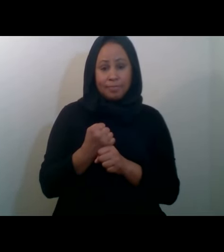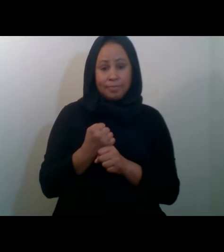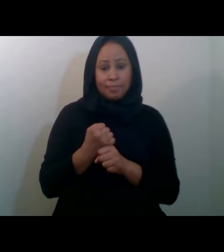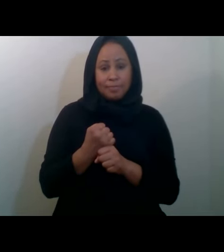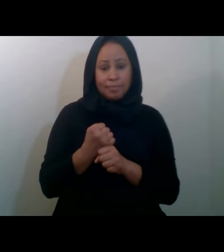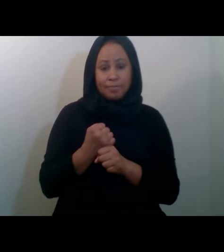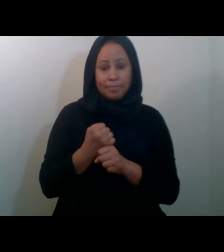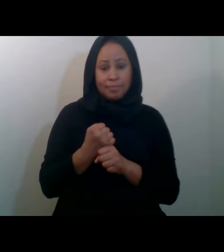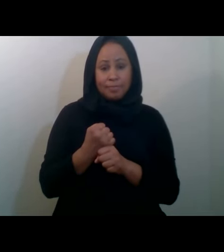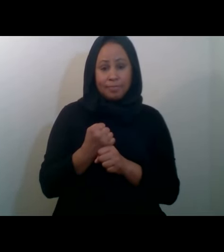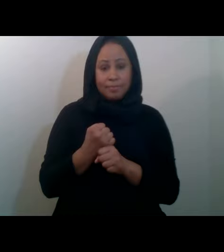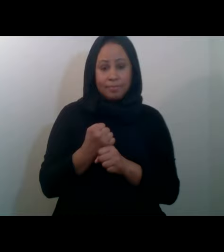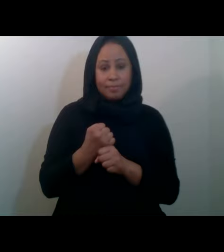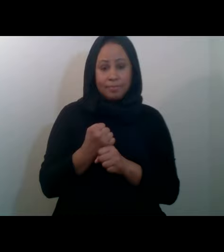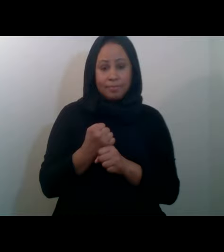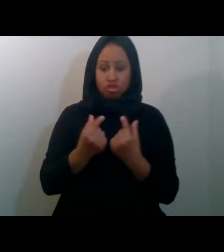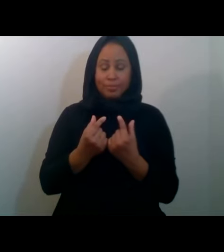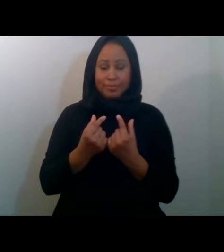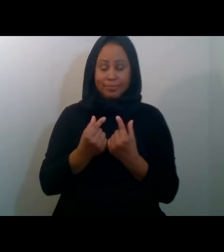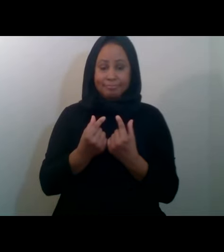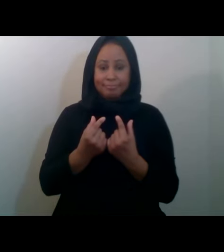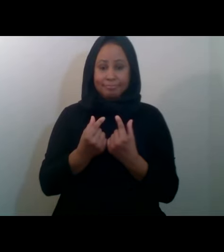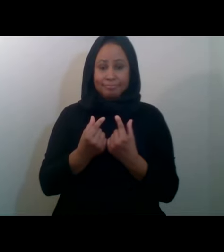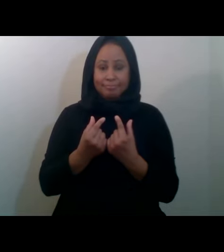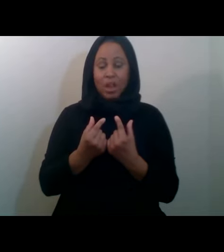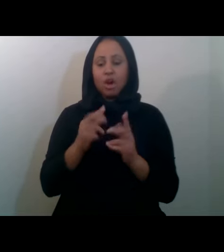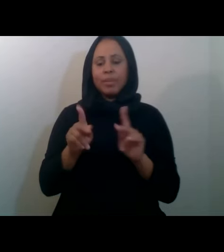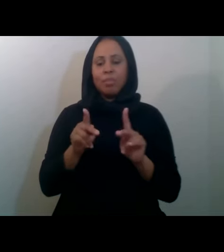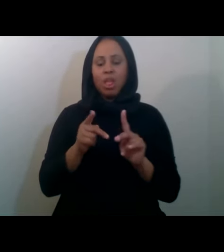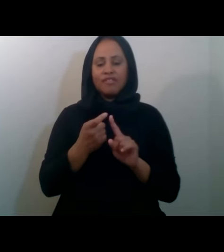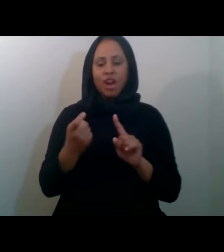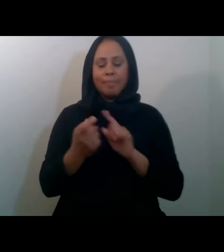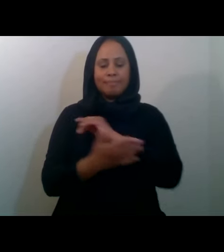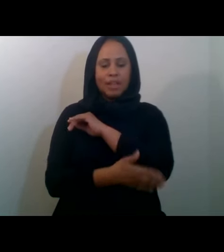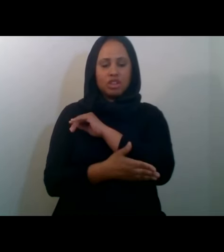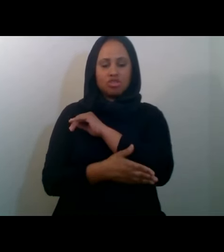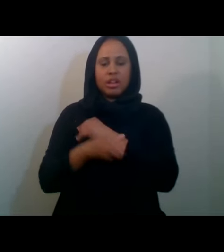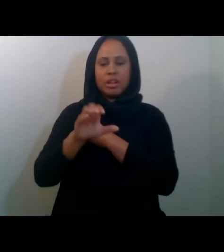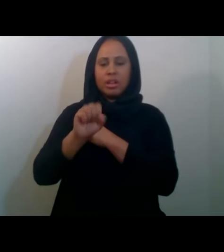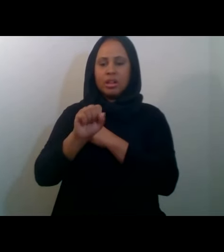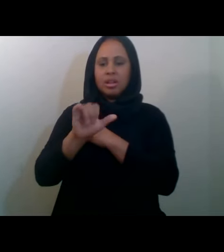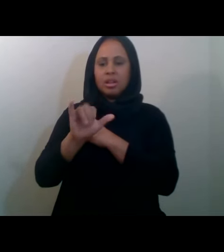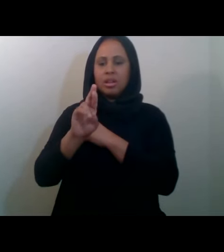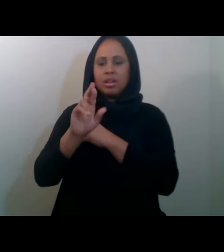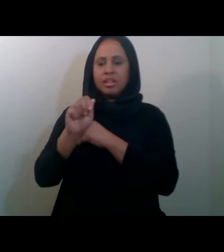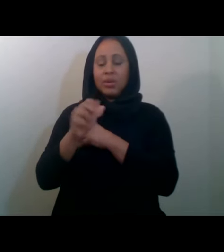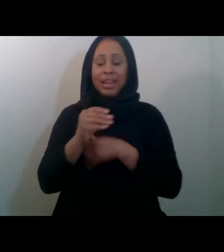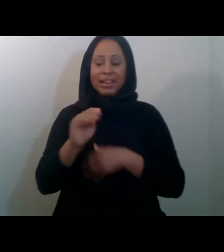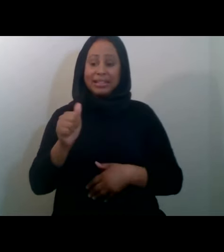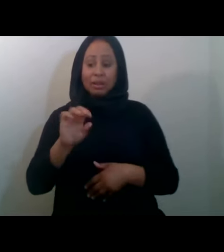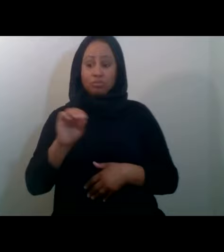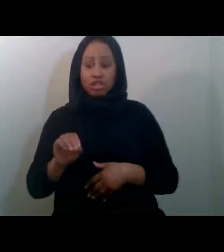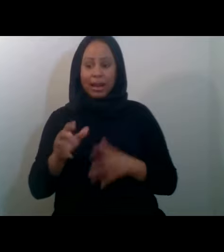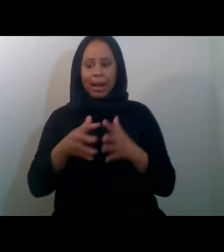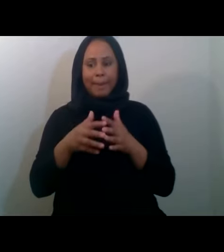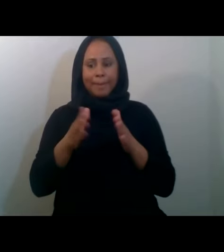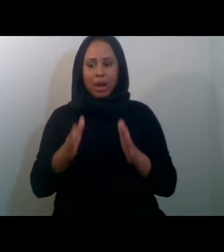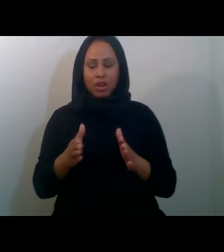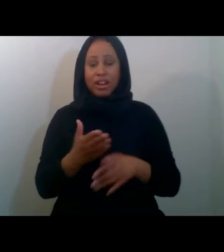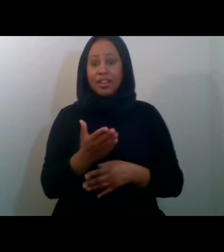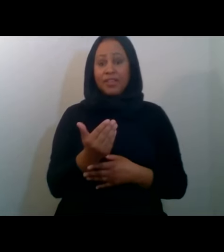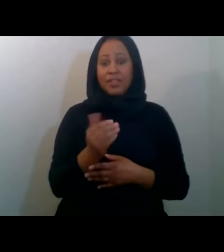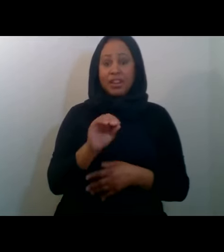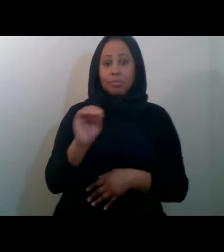of our groups are Syrian, and 10% are American, 15% are